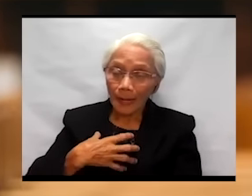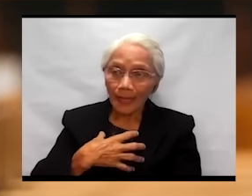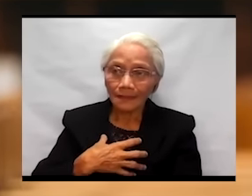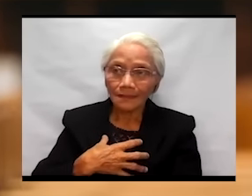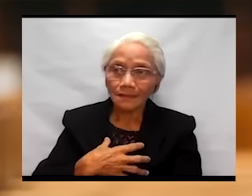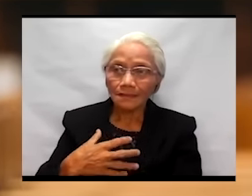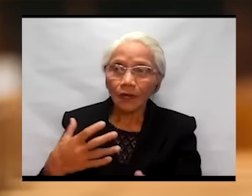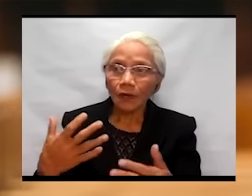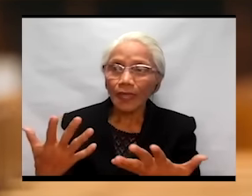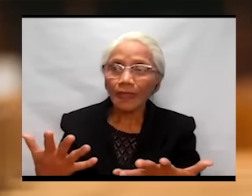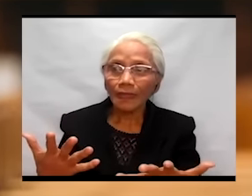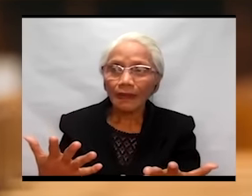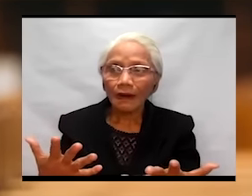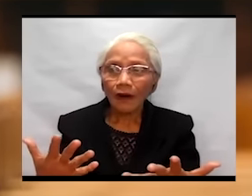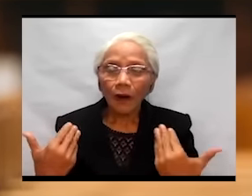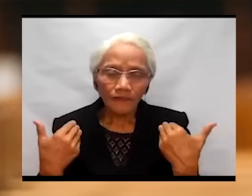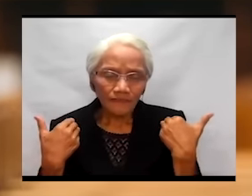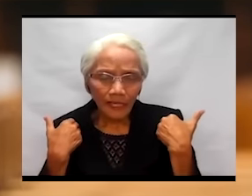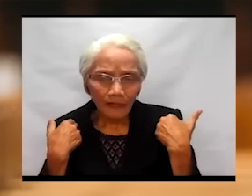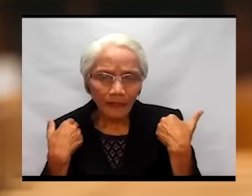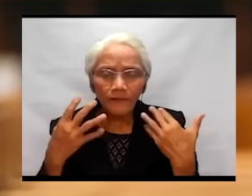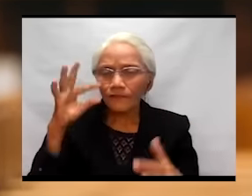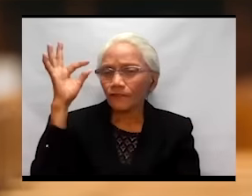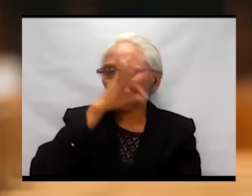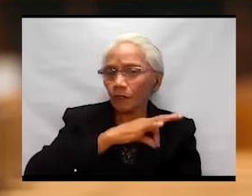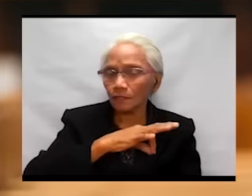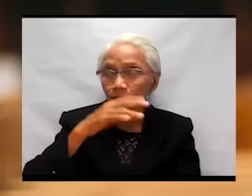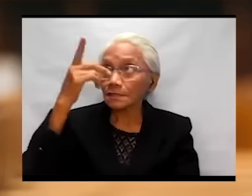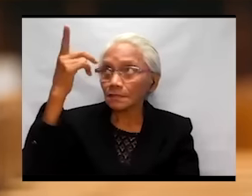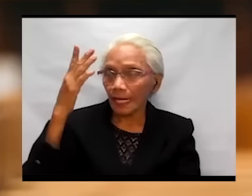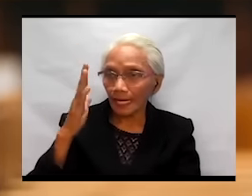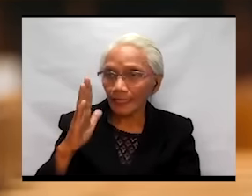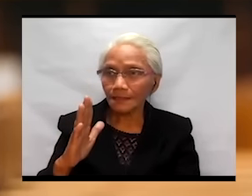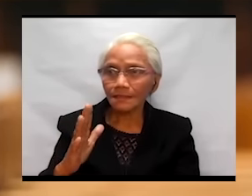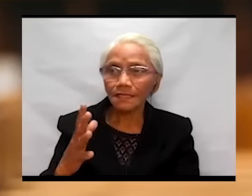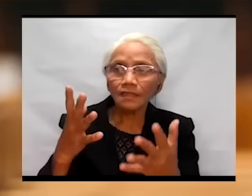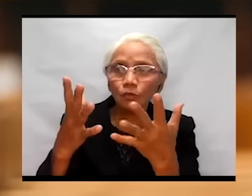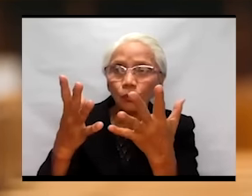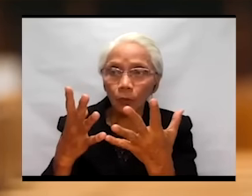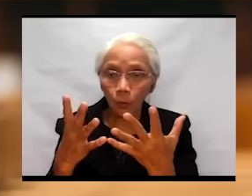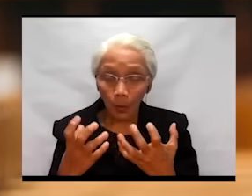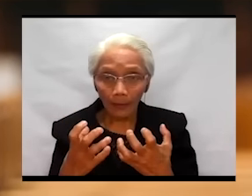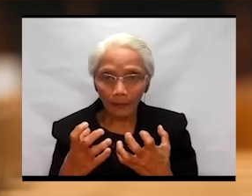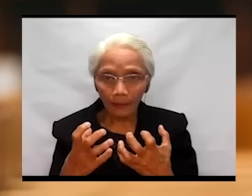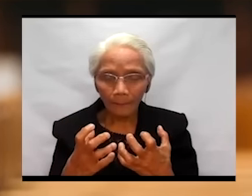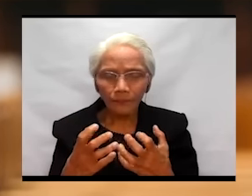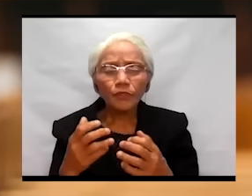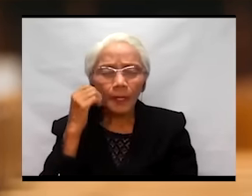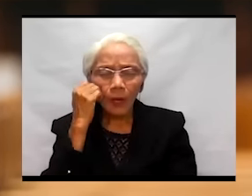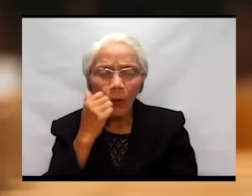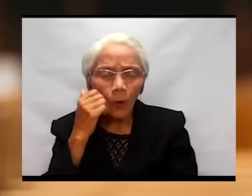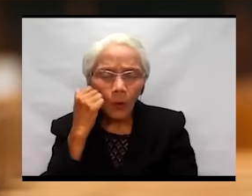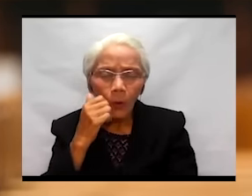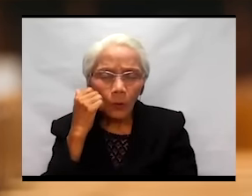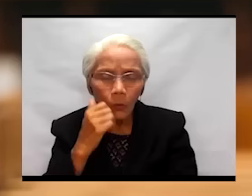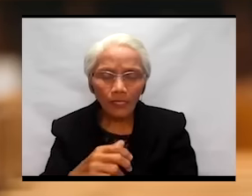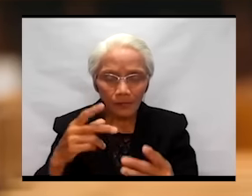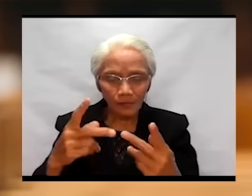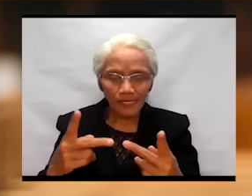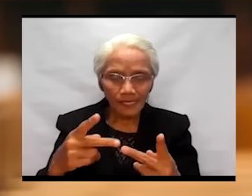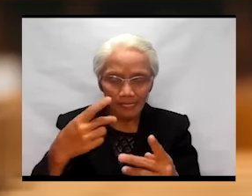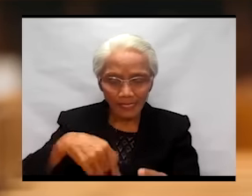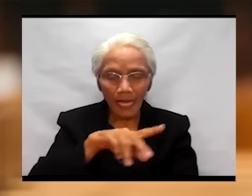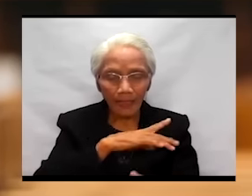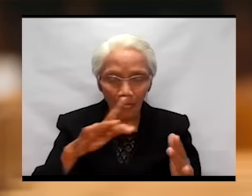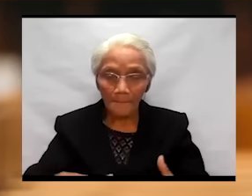false gods that we want to be always present in our lives? Those false